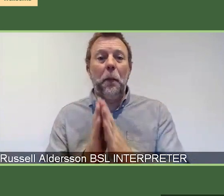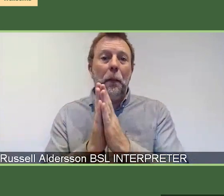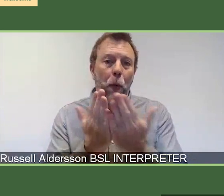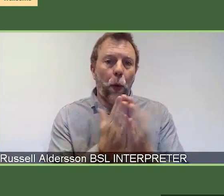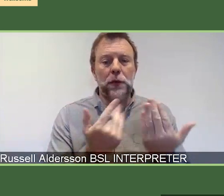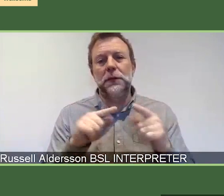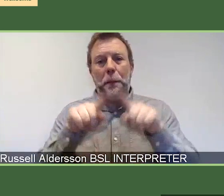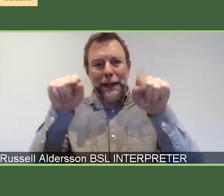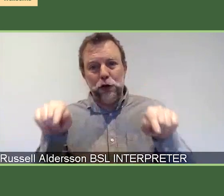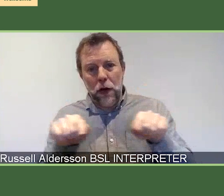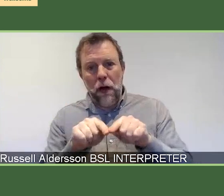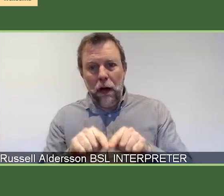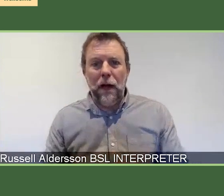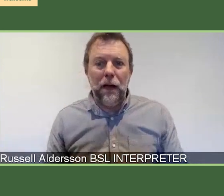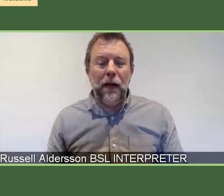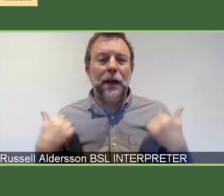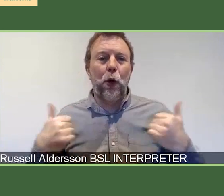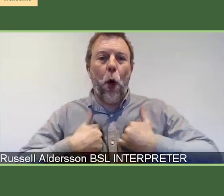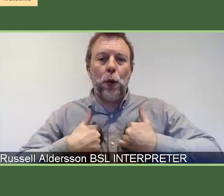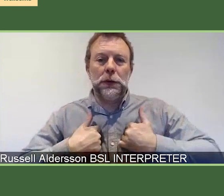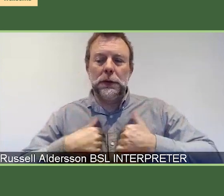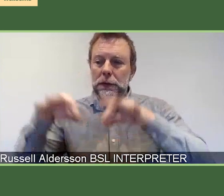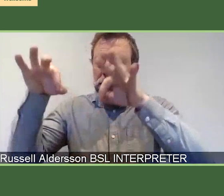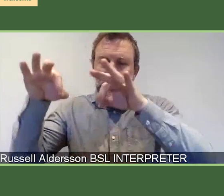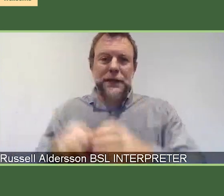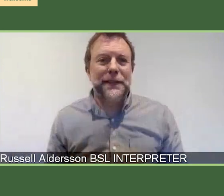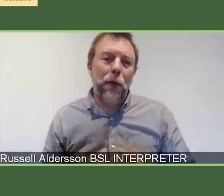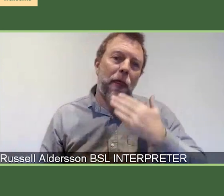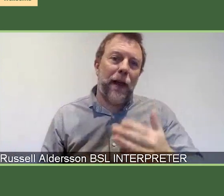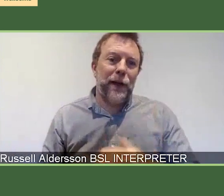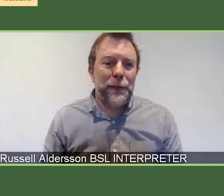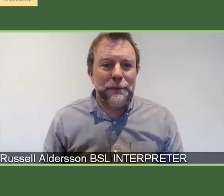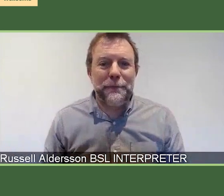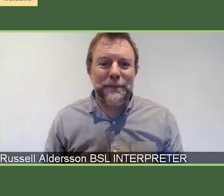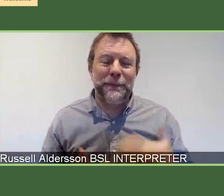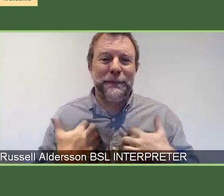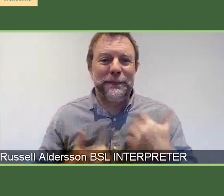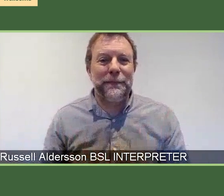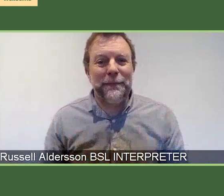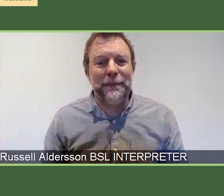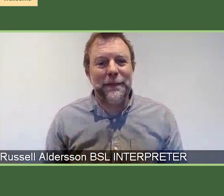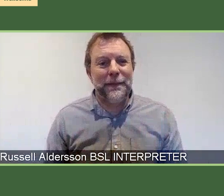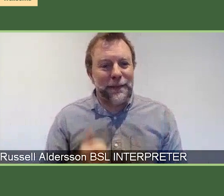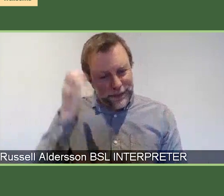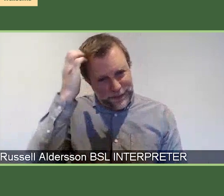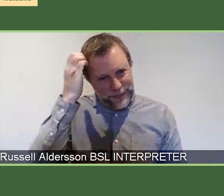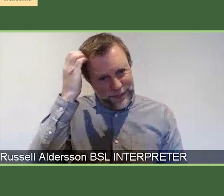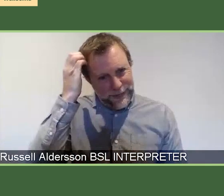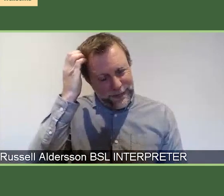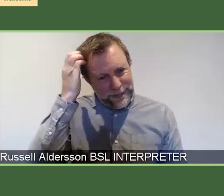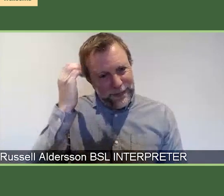walls and coats hanging up. So thank you very much for joining us. I'm very much looking forward to it. Perfect. Thanks, Jim.